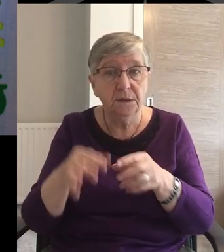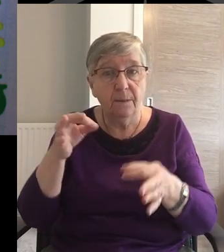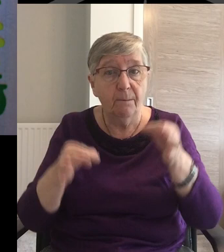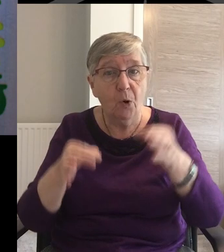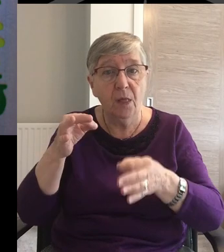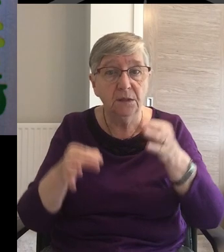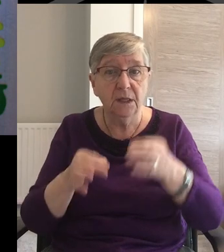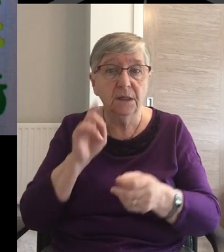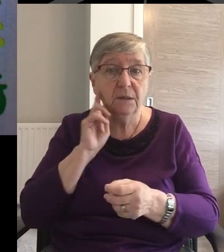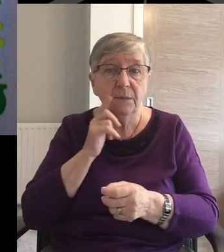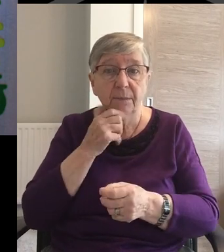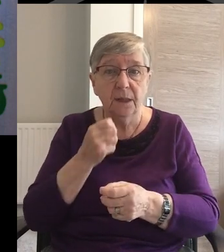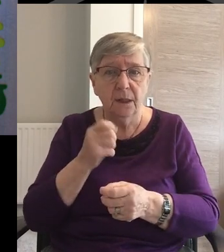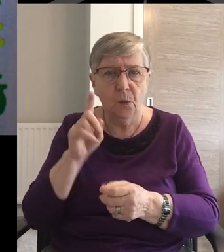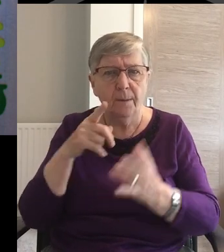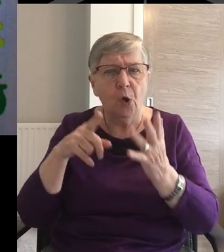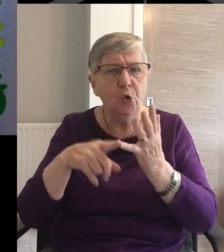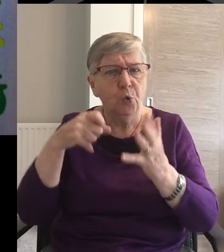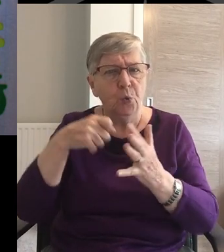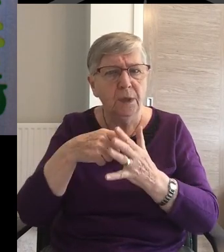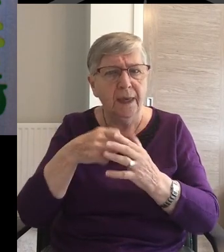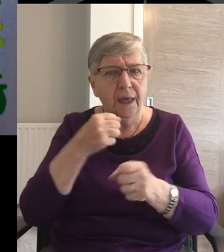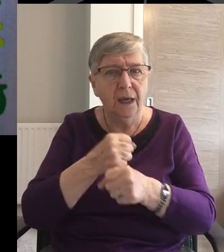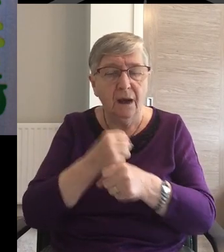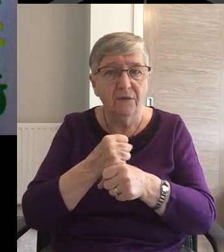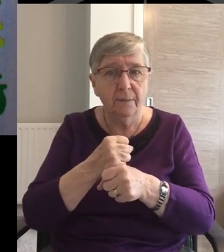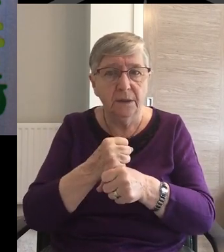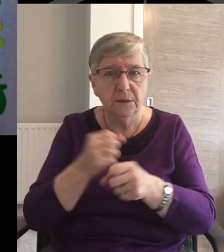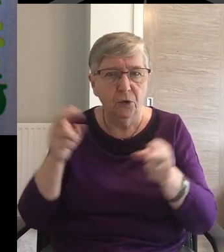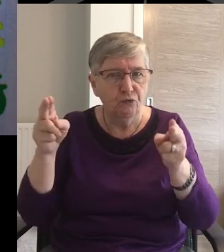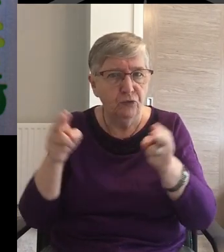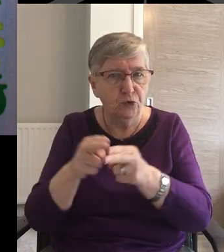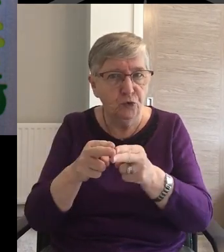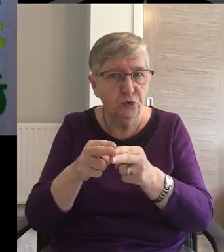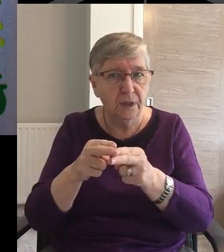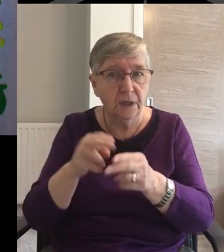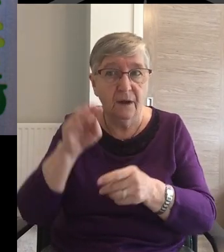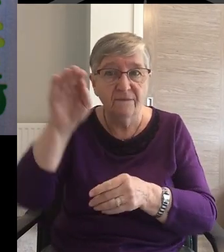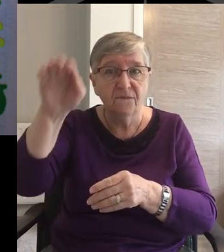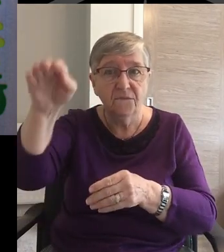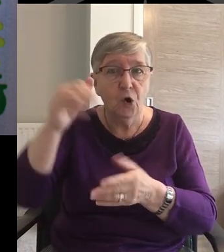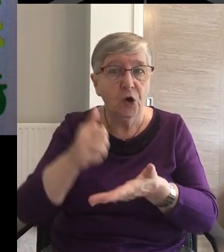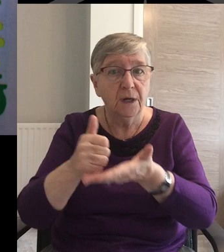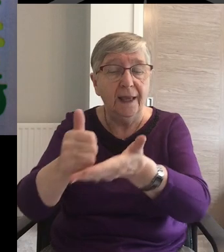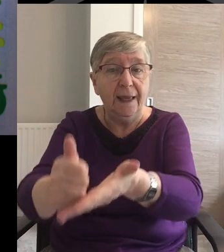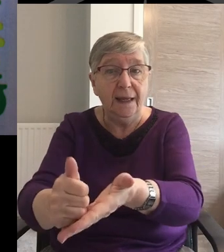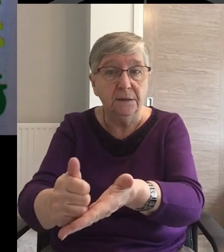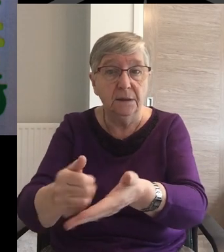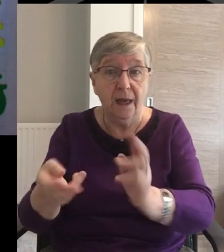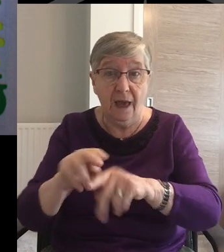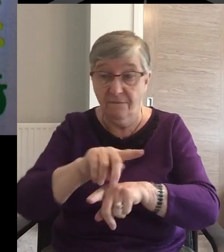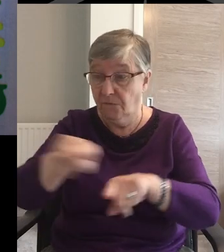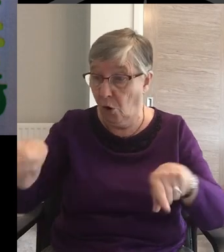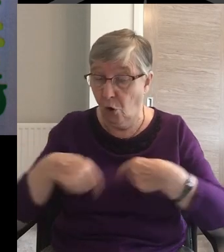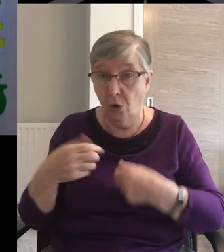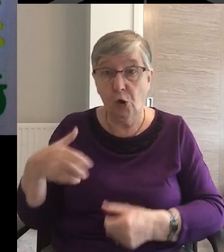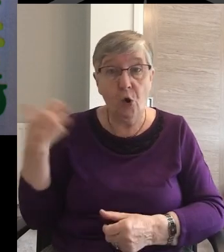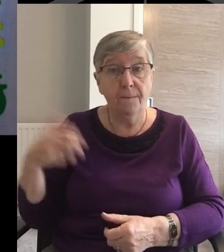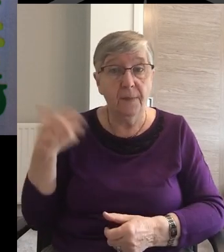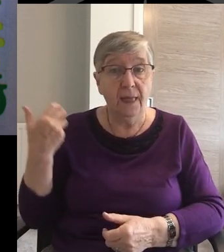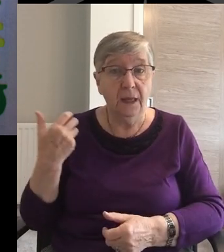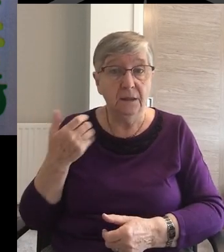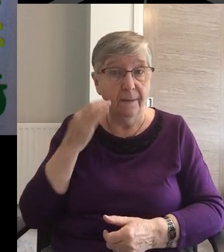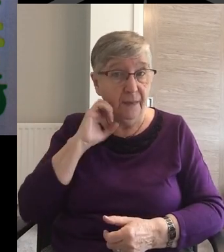What about the UK government's position On reducing foreign aid If we all complained about it Would it not make a difference